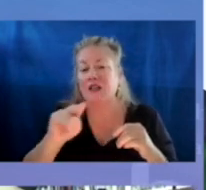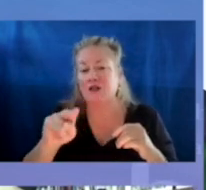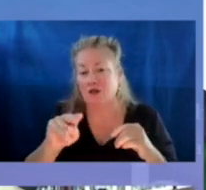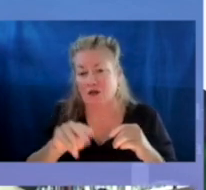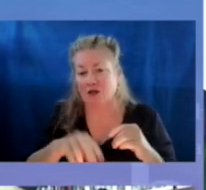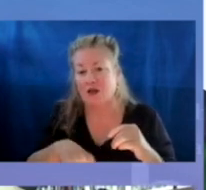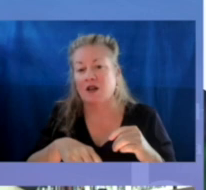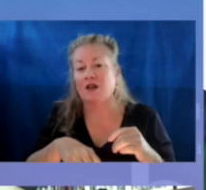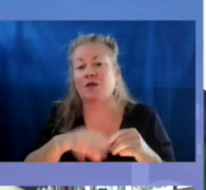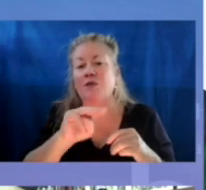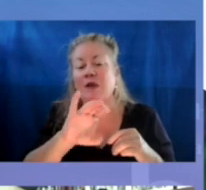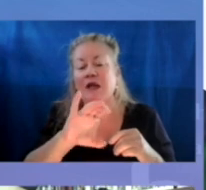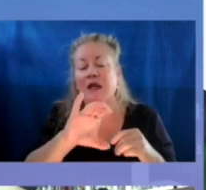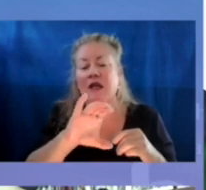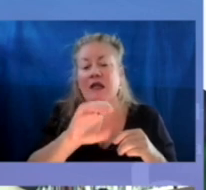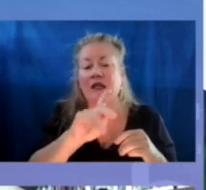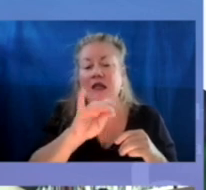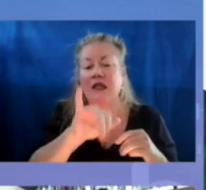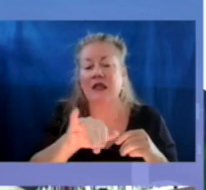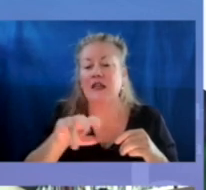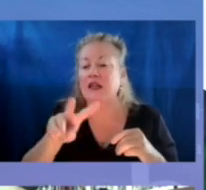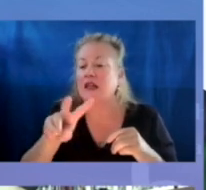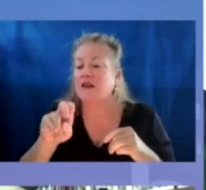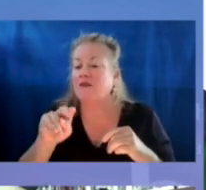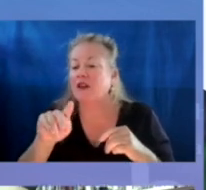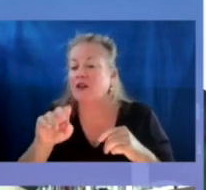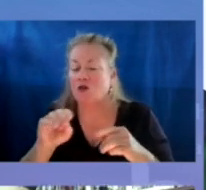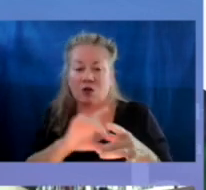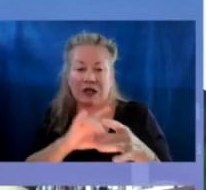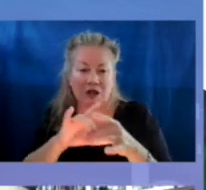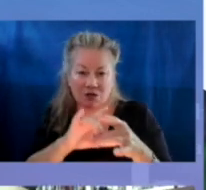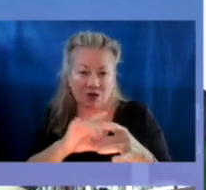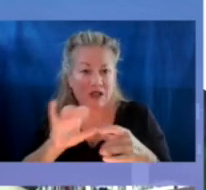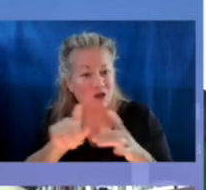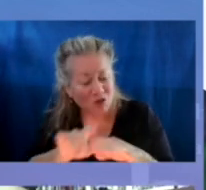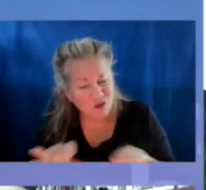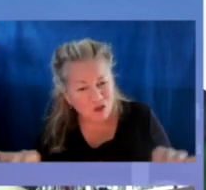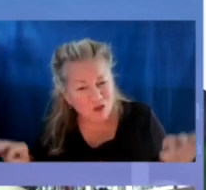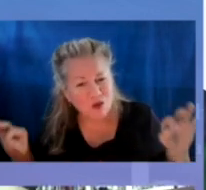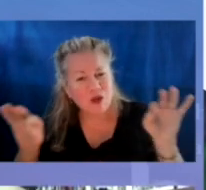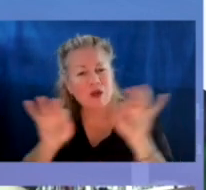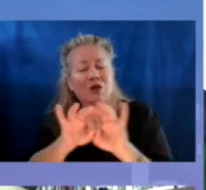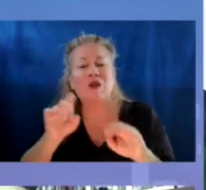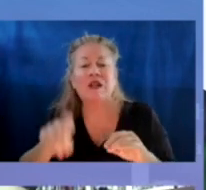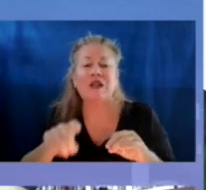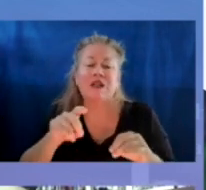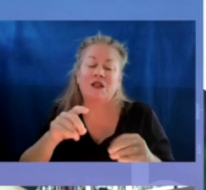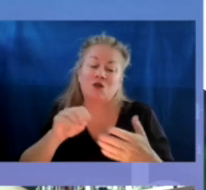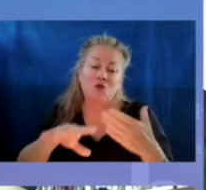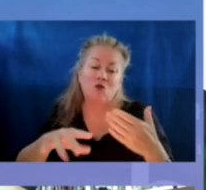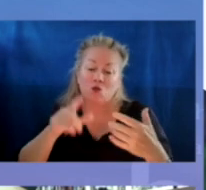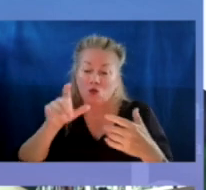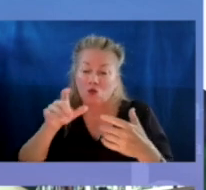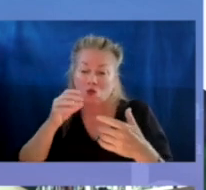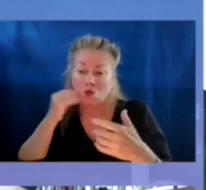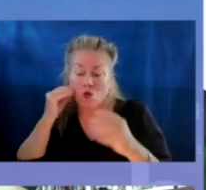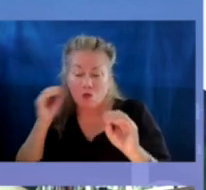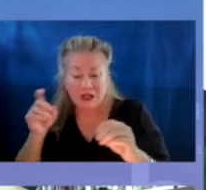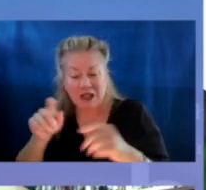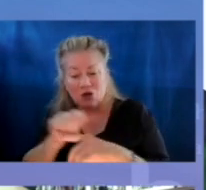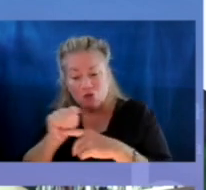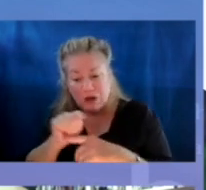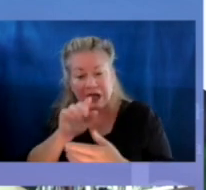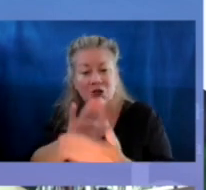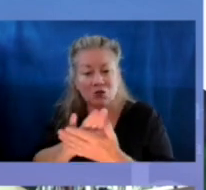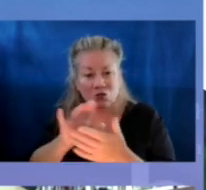staffing issue is absolutely critical in terms of providing the support our students need. They need schools, students who are homeless need trained